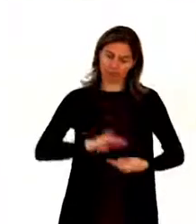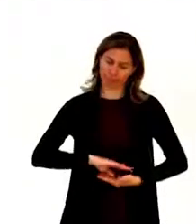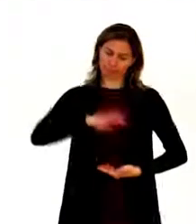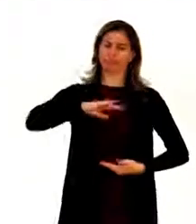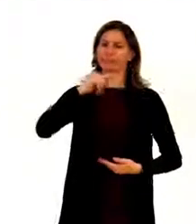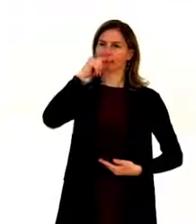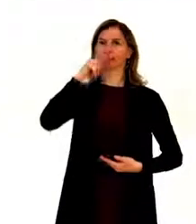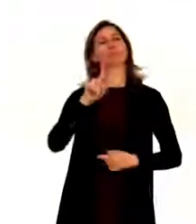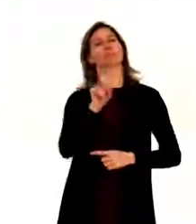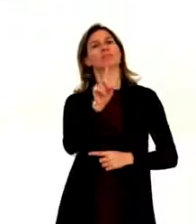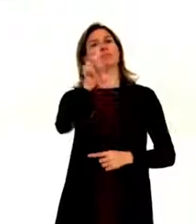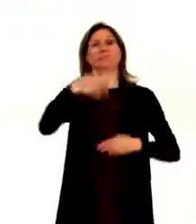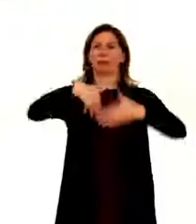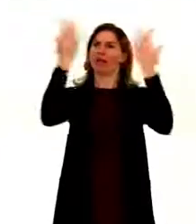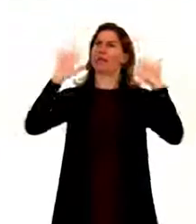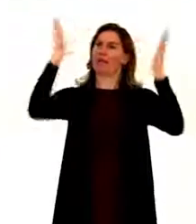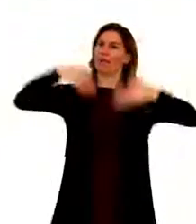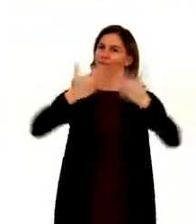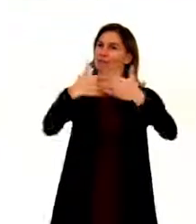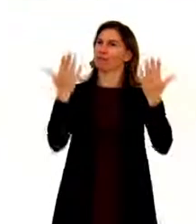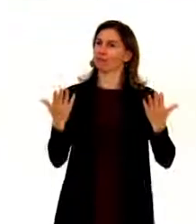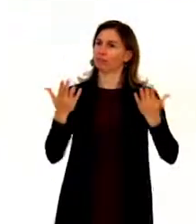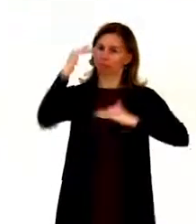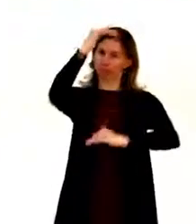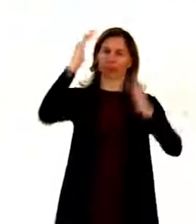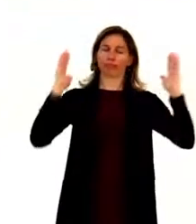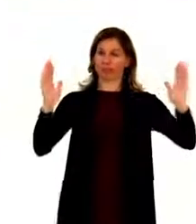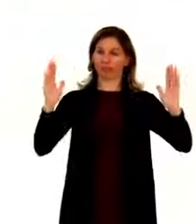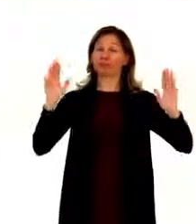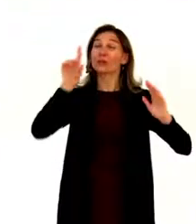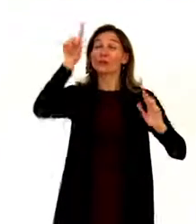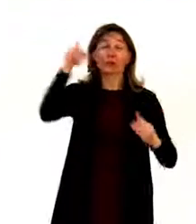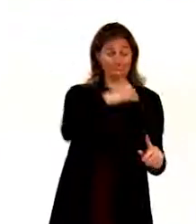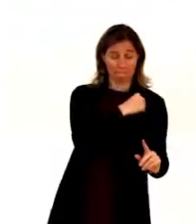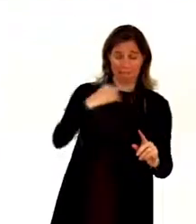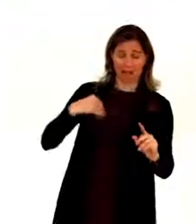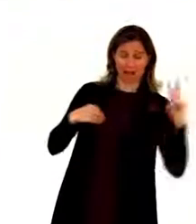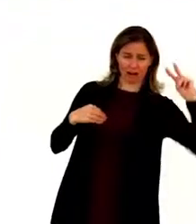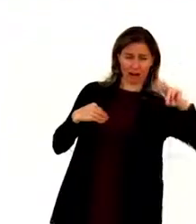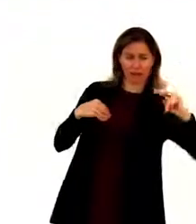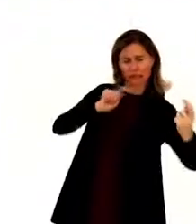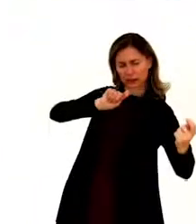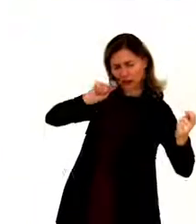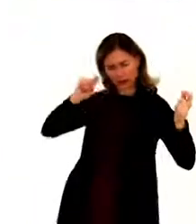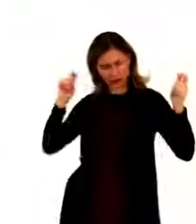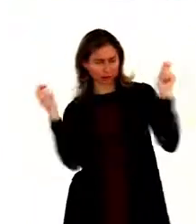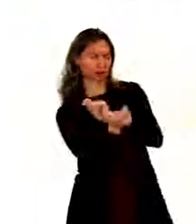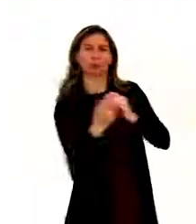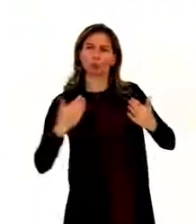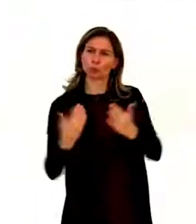So, this convention marks a clear moving away from the medical model of approach to disability to the new model.